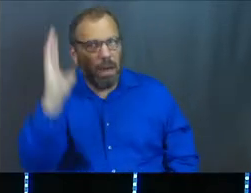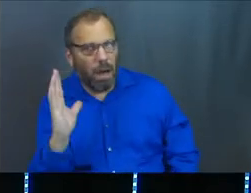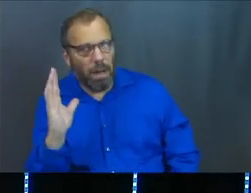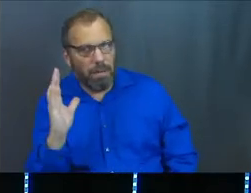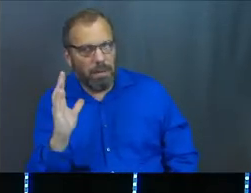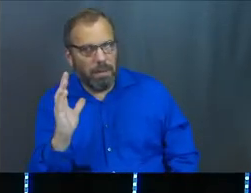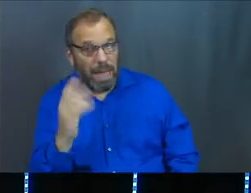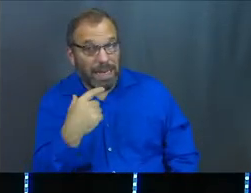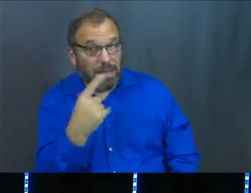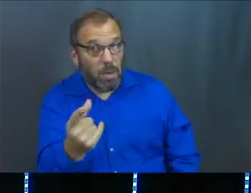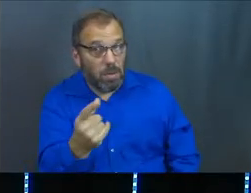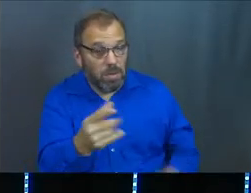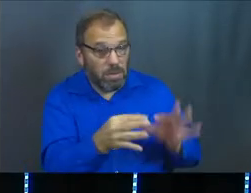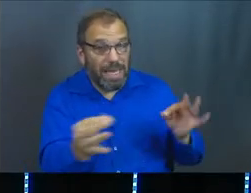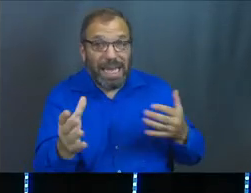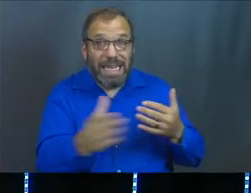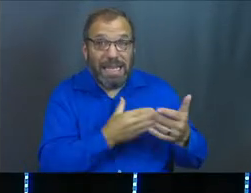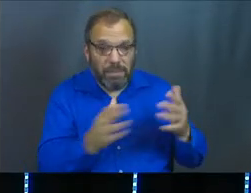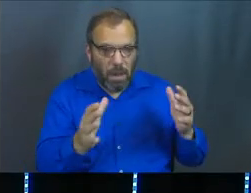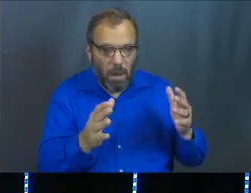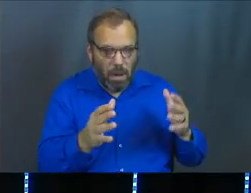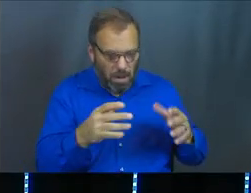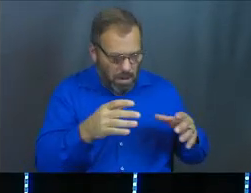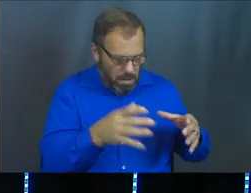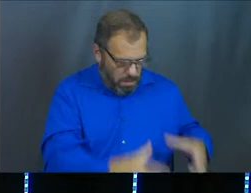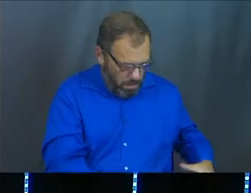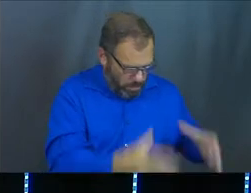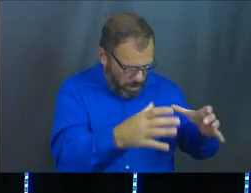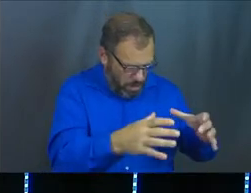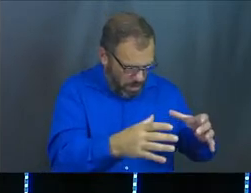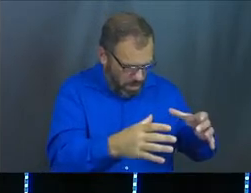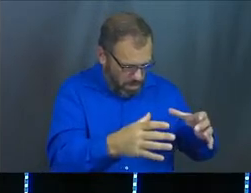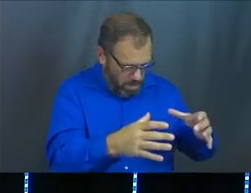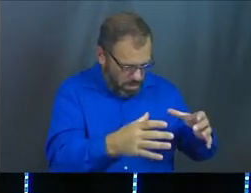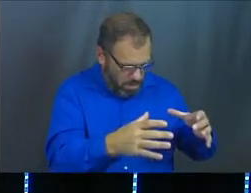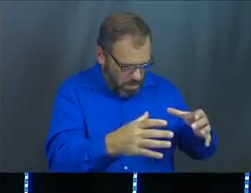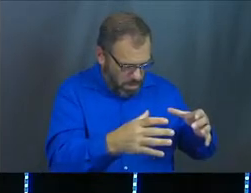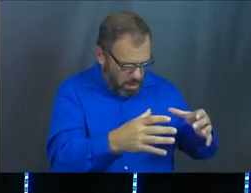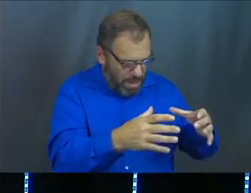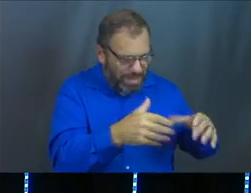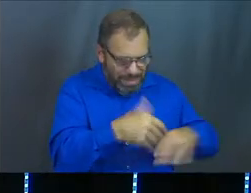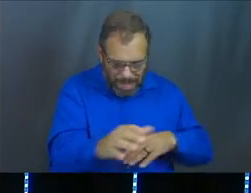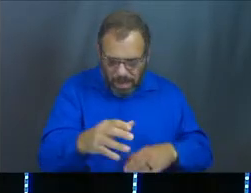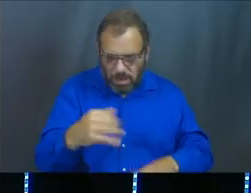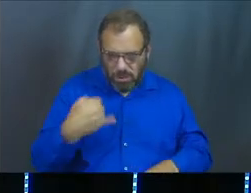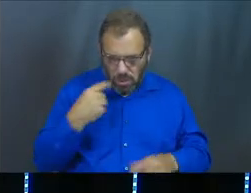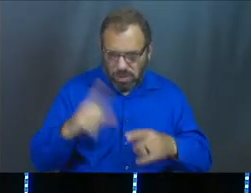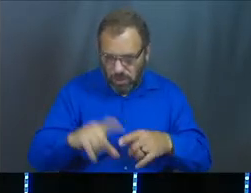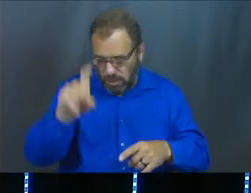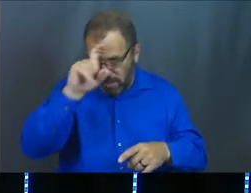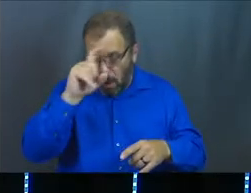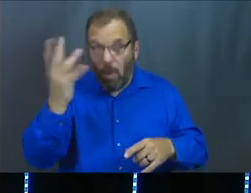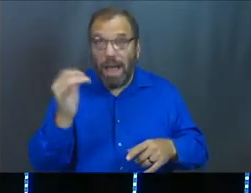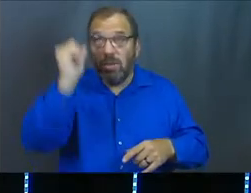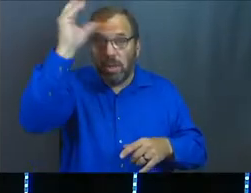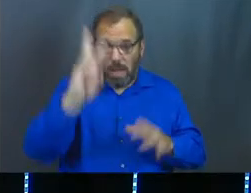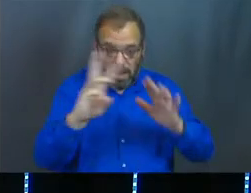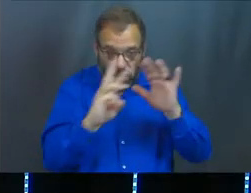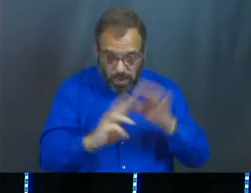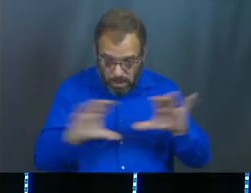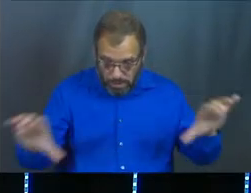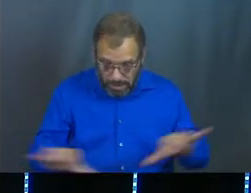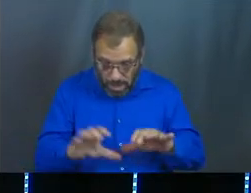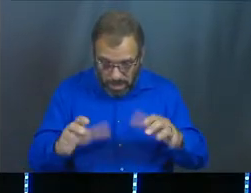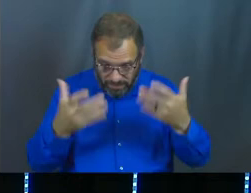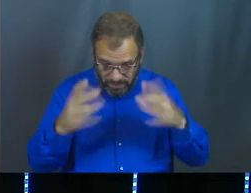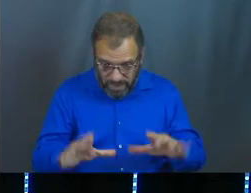And I made the statement to you that even though the pit is what got Joseph to Egypt so that God's will could ultimately be done,